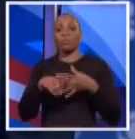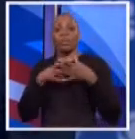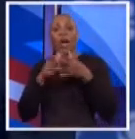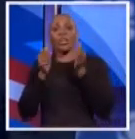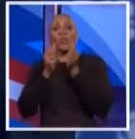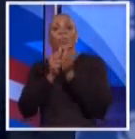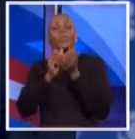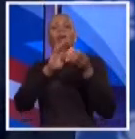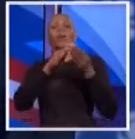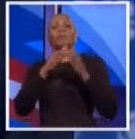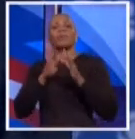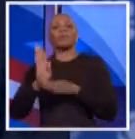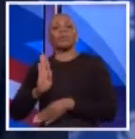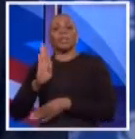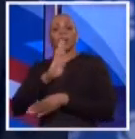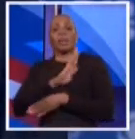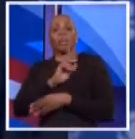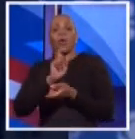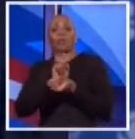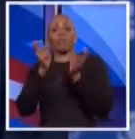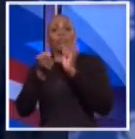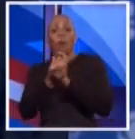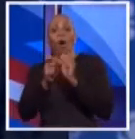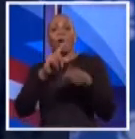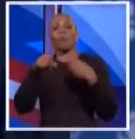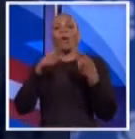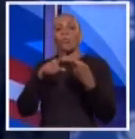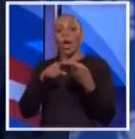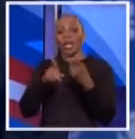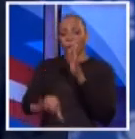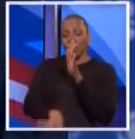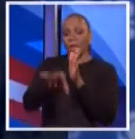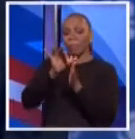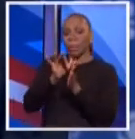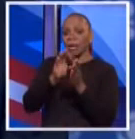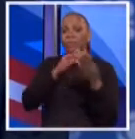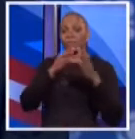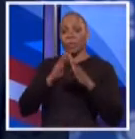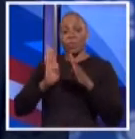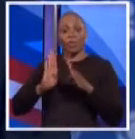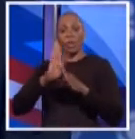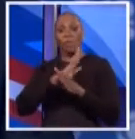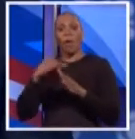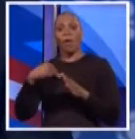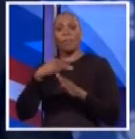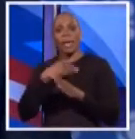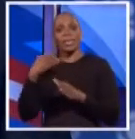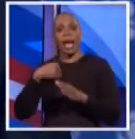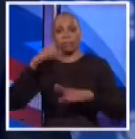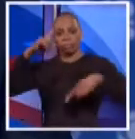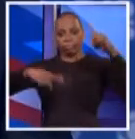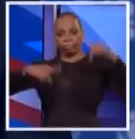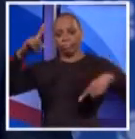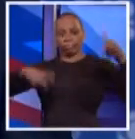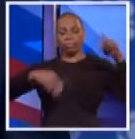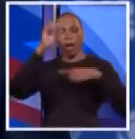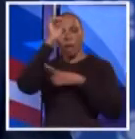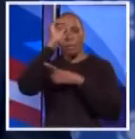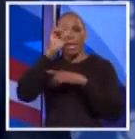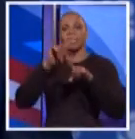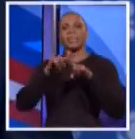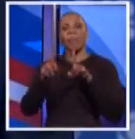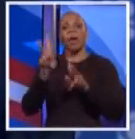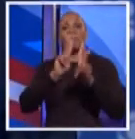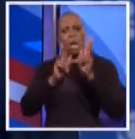board reform where we went to a merit-based selection to pick community board members to have more diverse opinions at the table. By any measure, people have